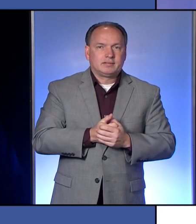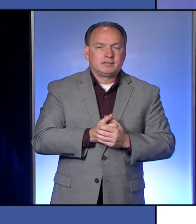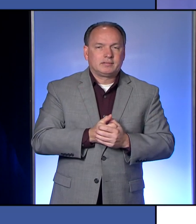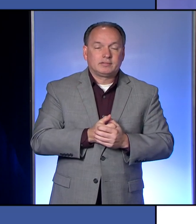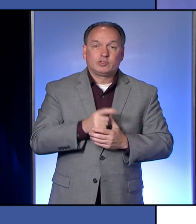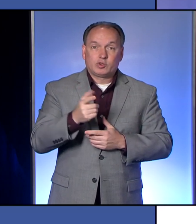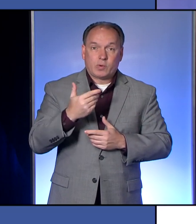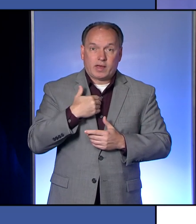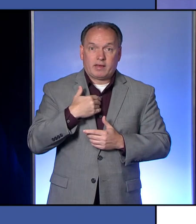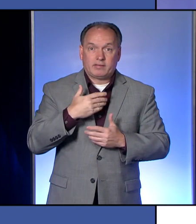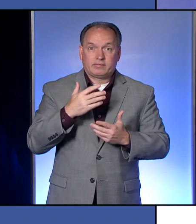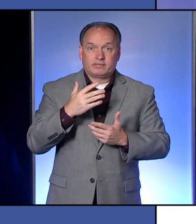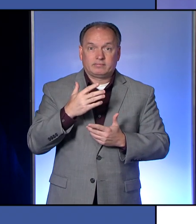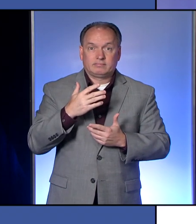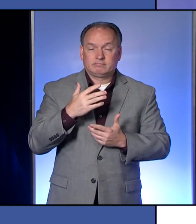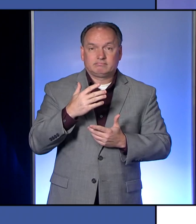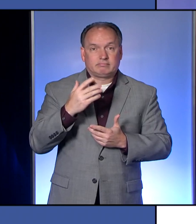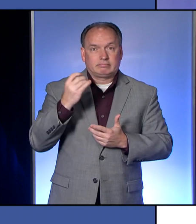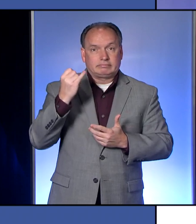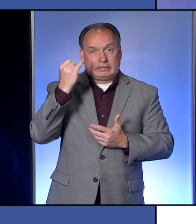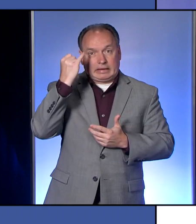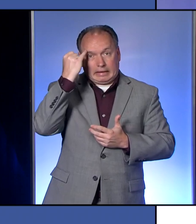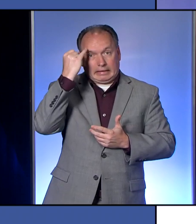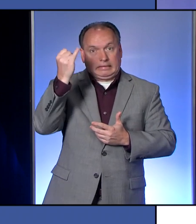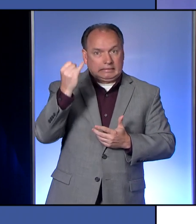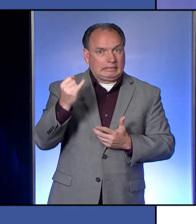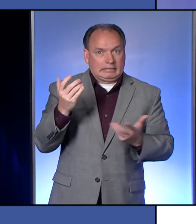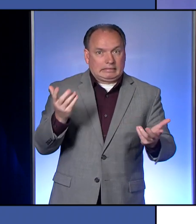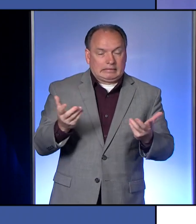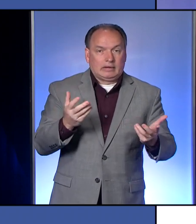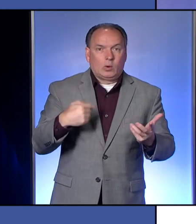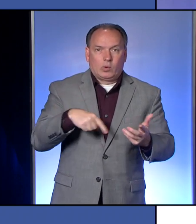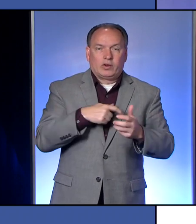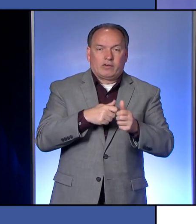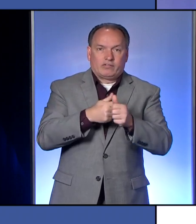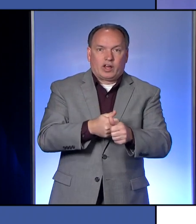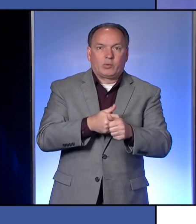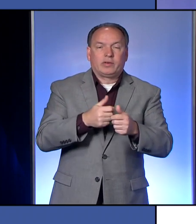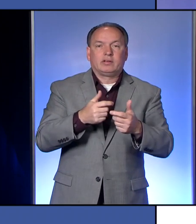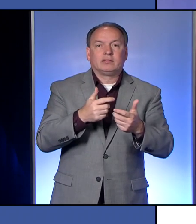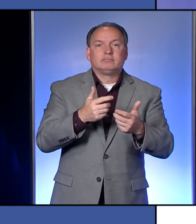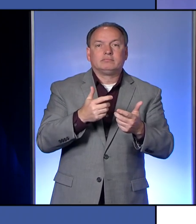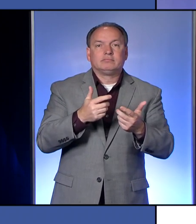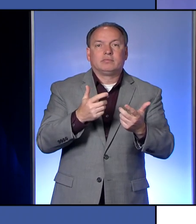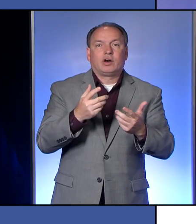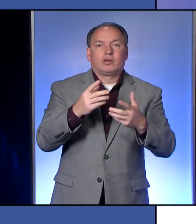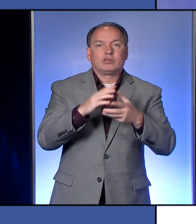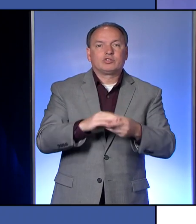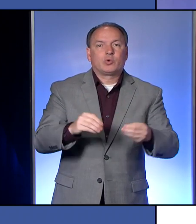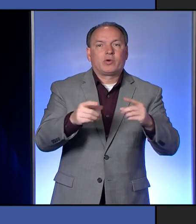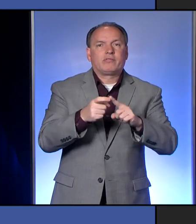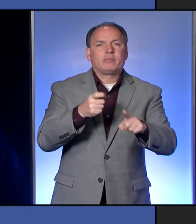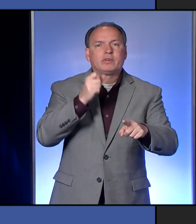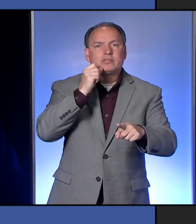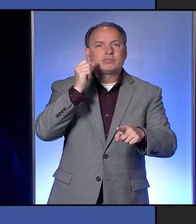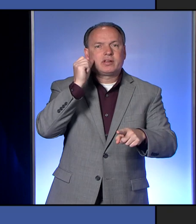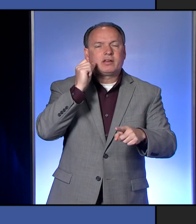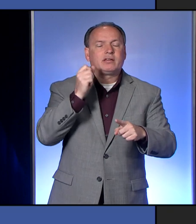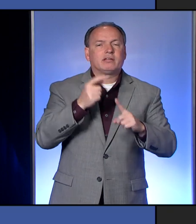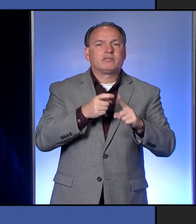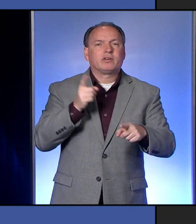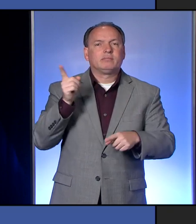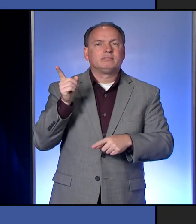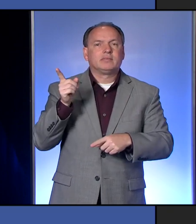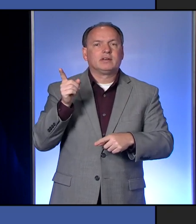Do you have just an inkling of what it's been like? Because we're following up on the story from yesterday from